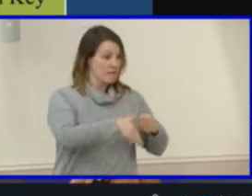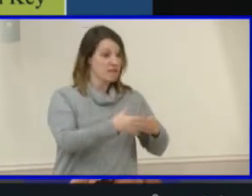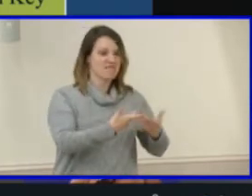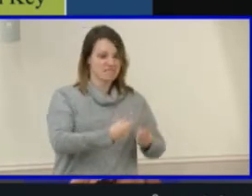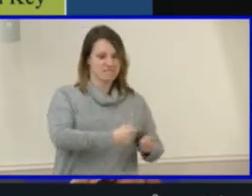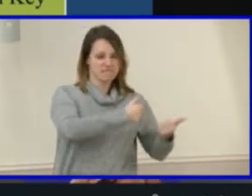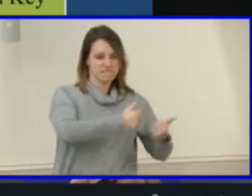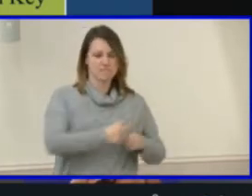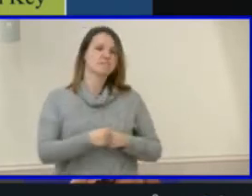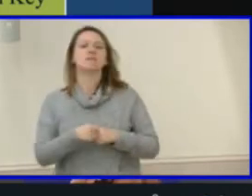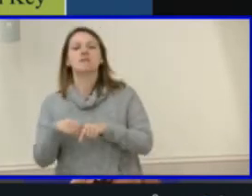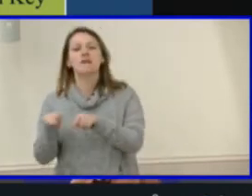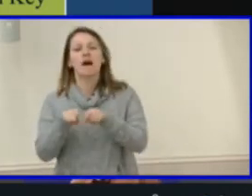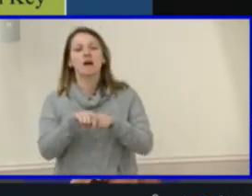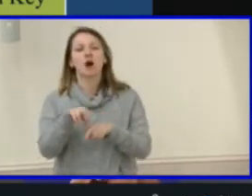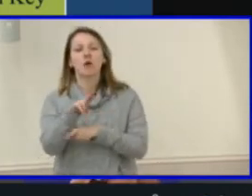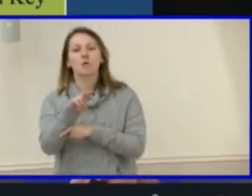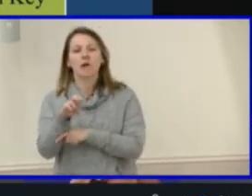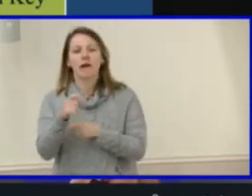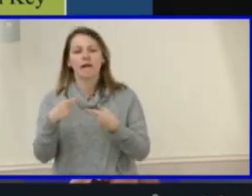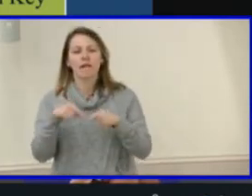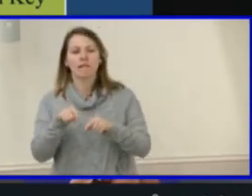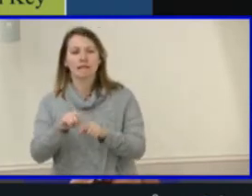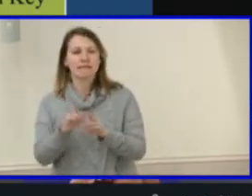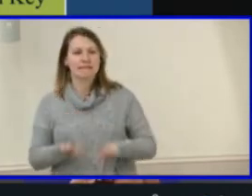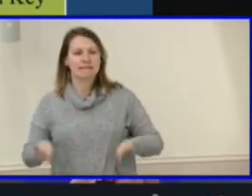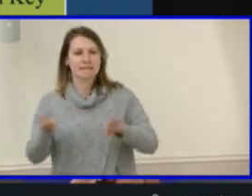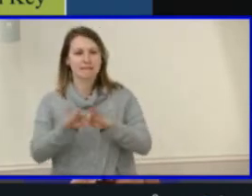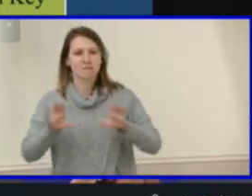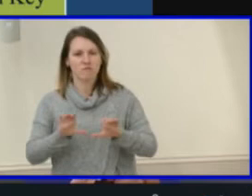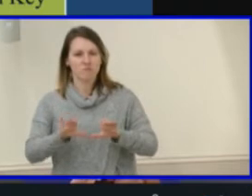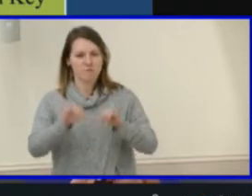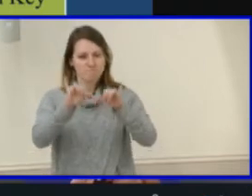realign the key performance metrics across the goals.